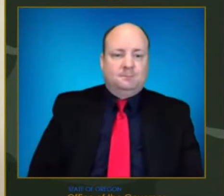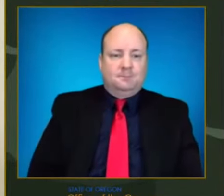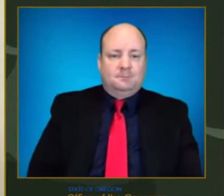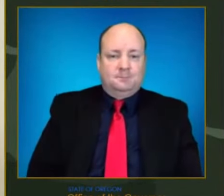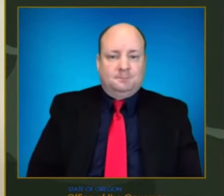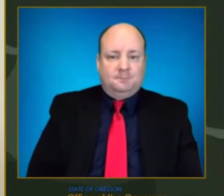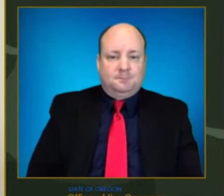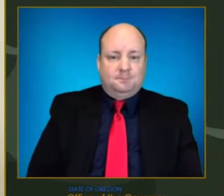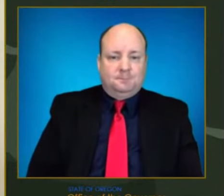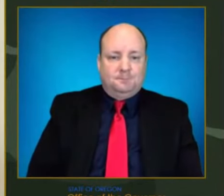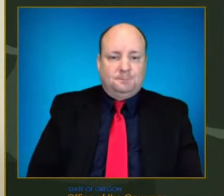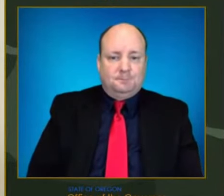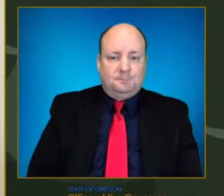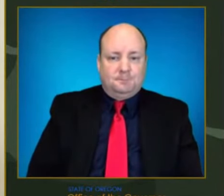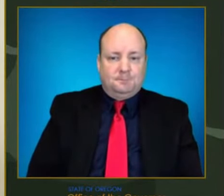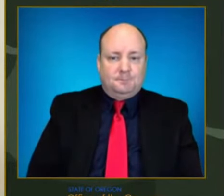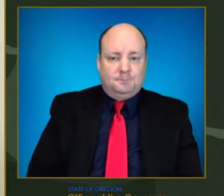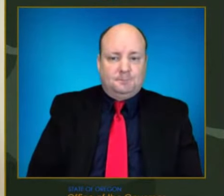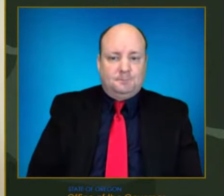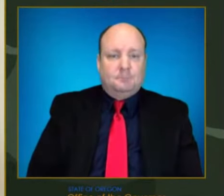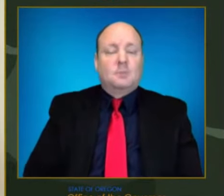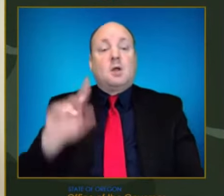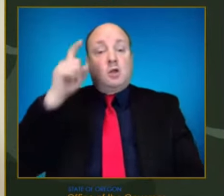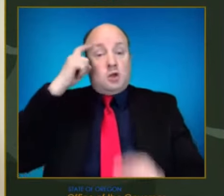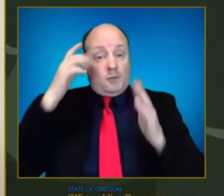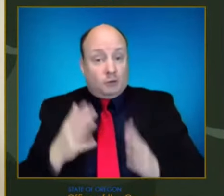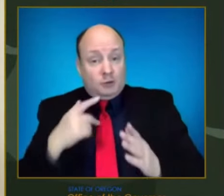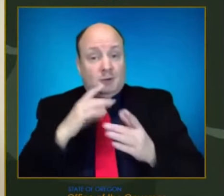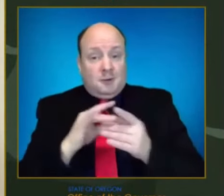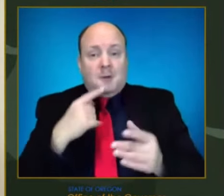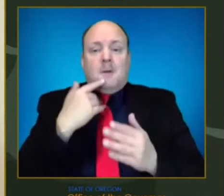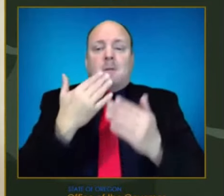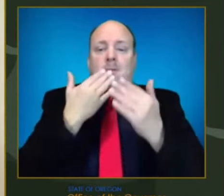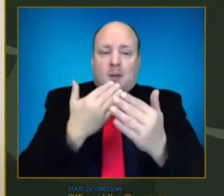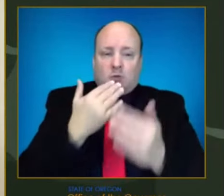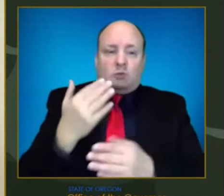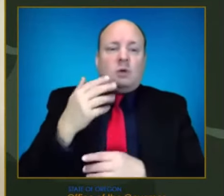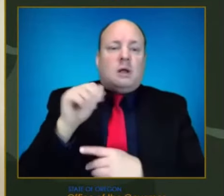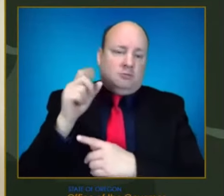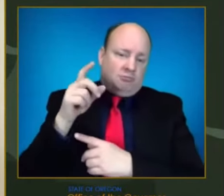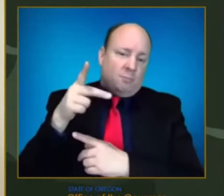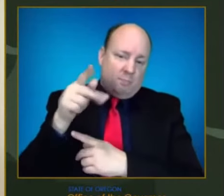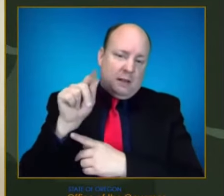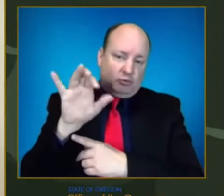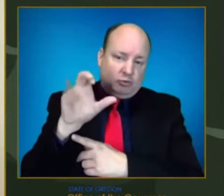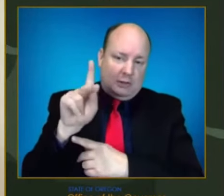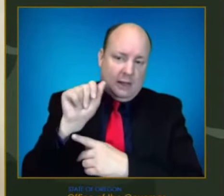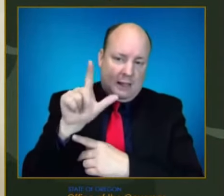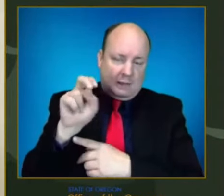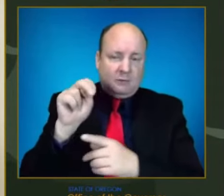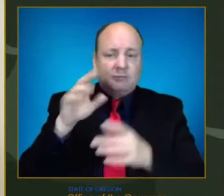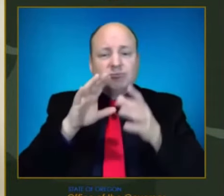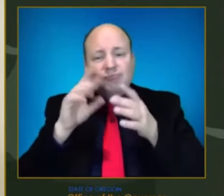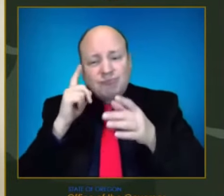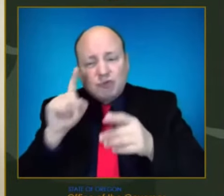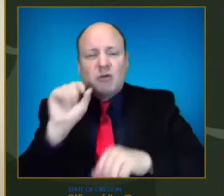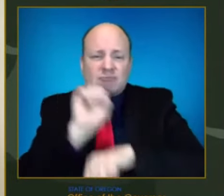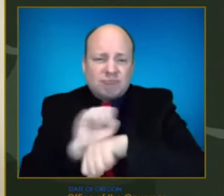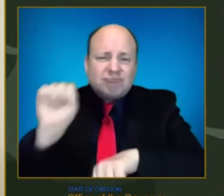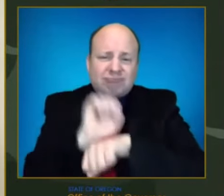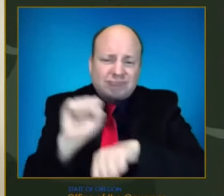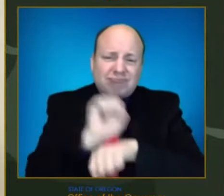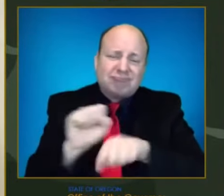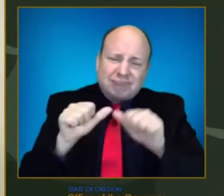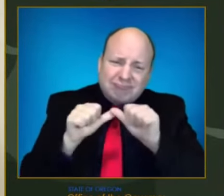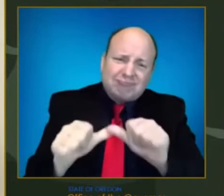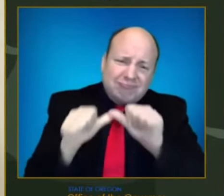incredibly grateful for the dedication and determination of your team at OHA in keeping Oregonians safe and